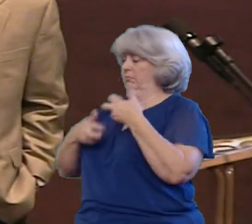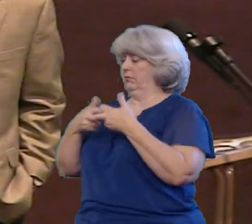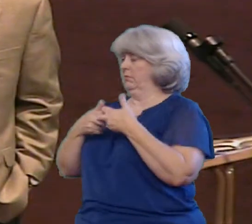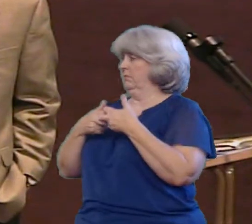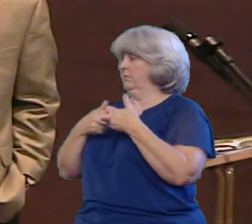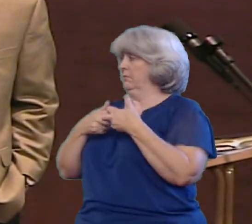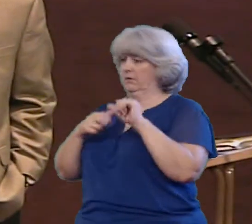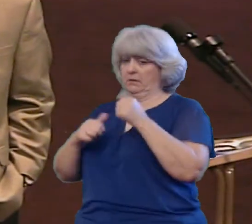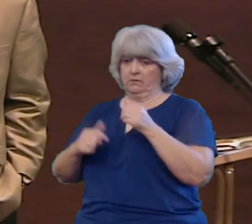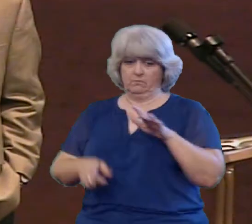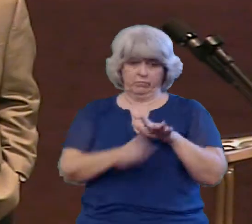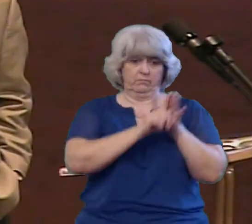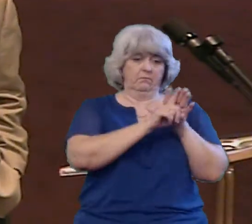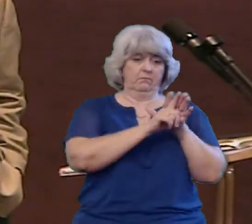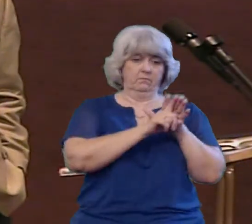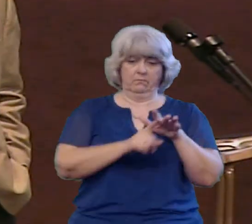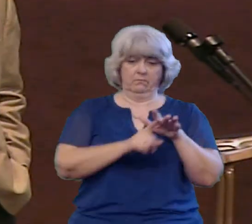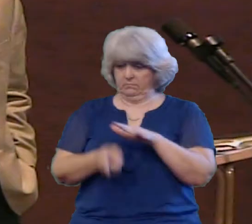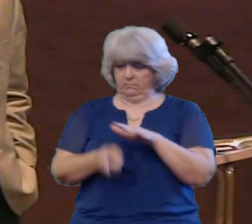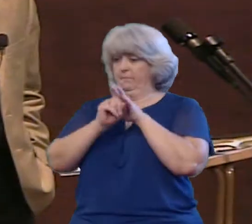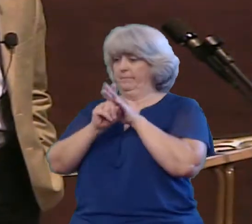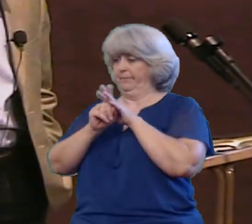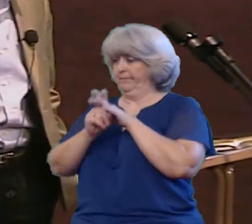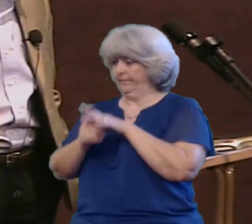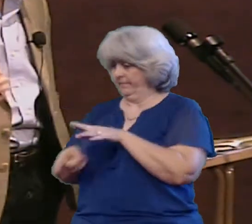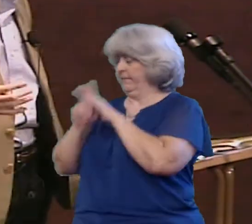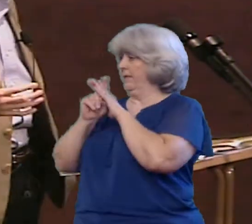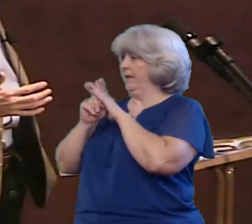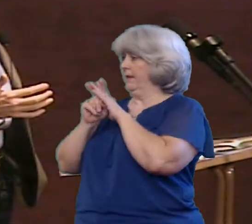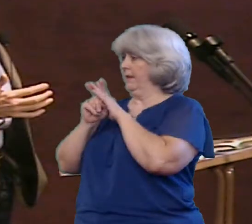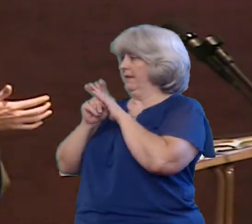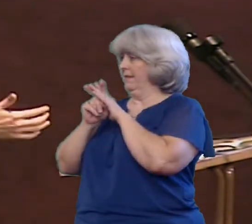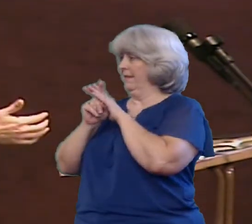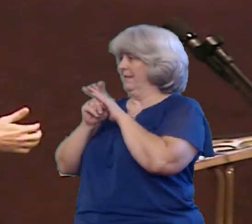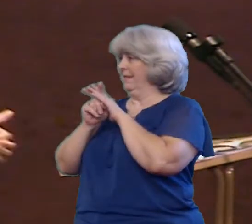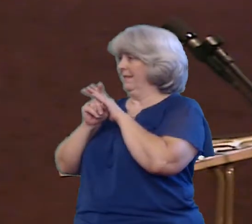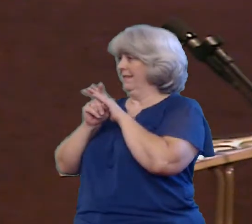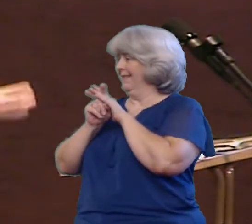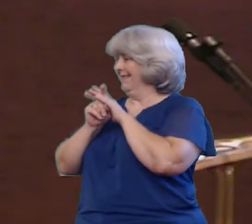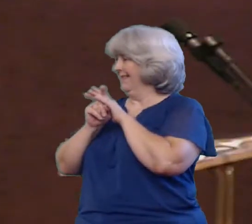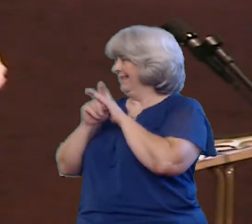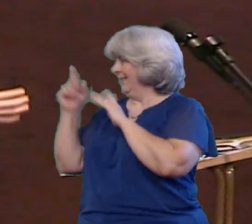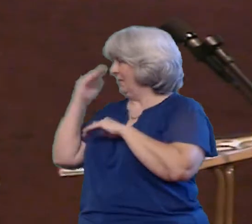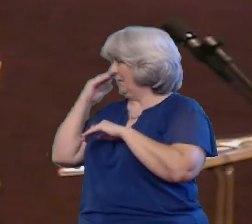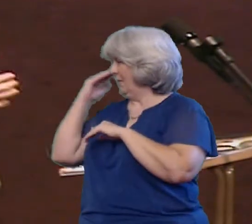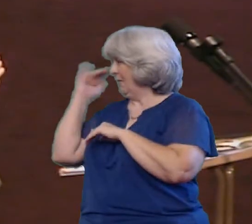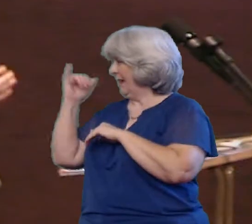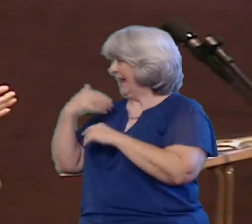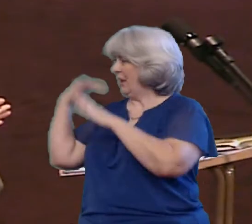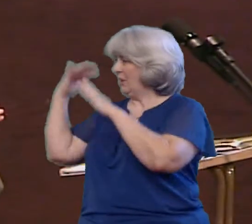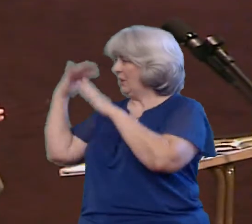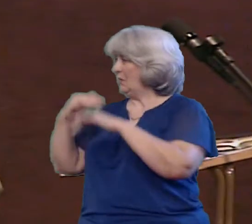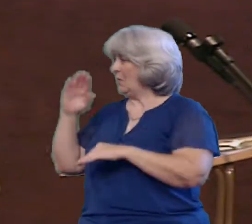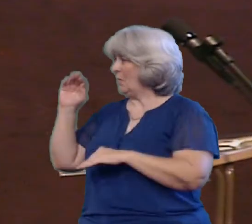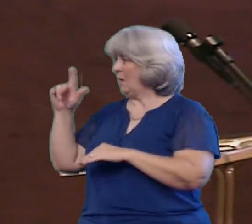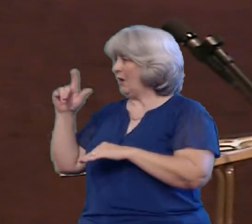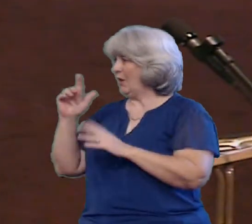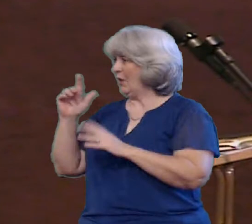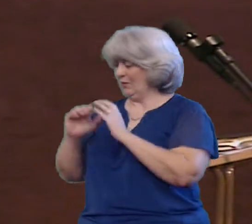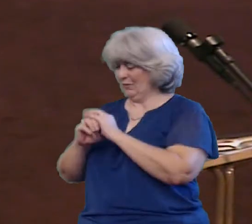one And another one And what do we look at and we talk about with the snowball example before Just keeps piling up and piling up and piling up